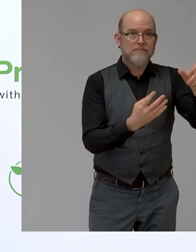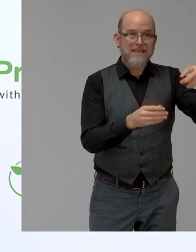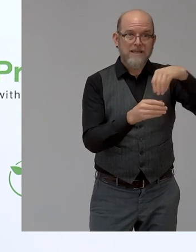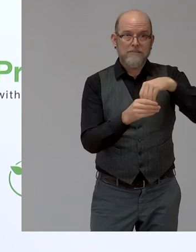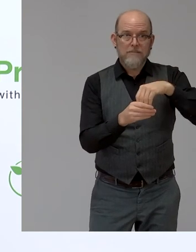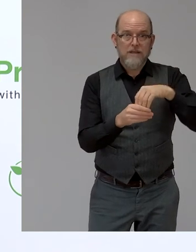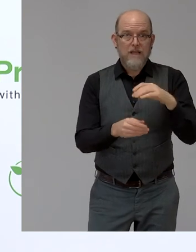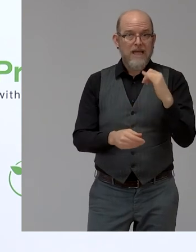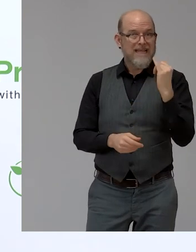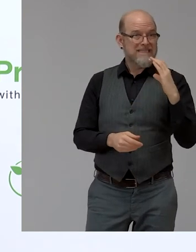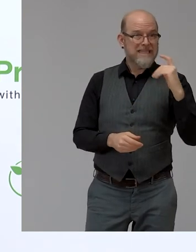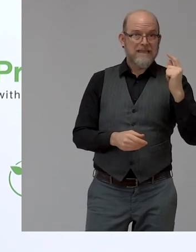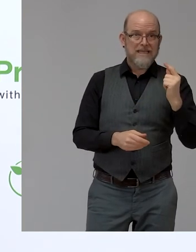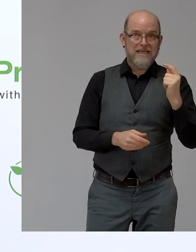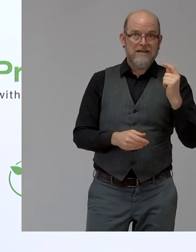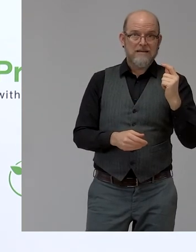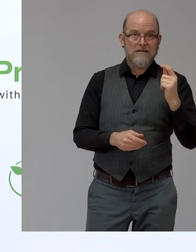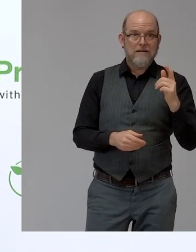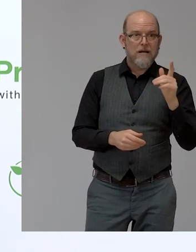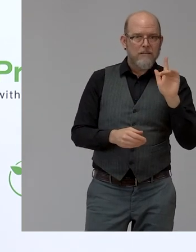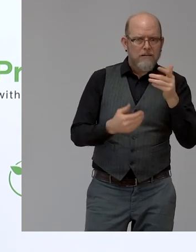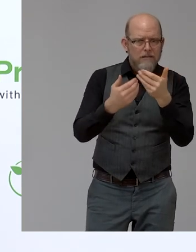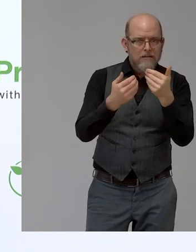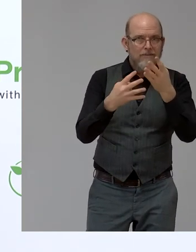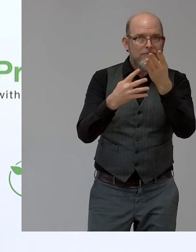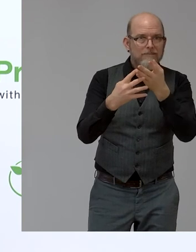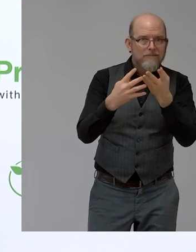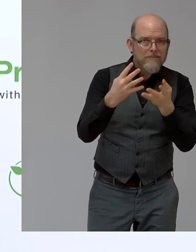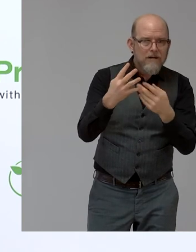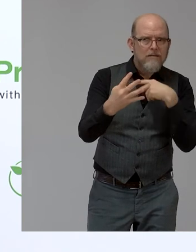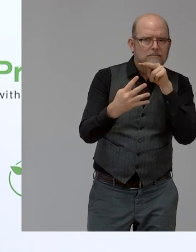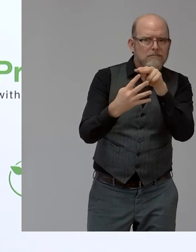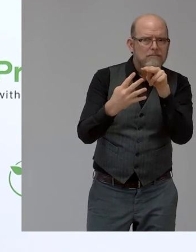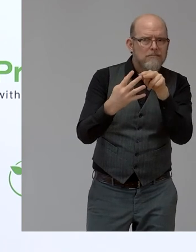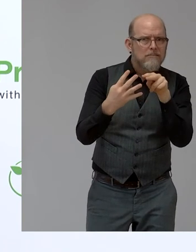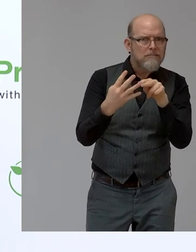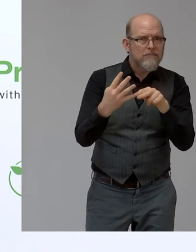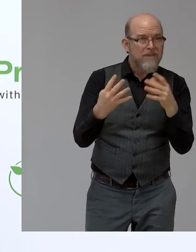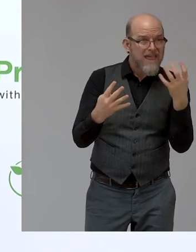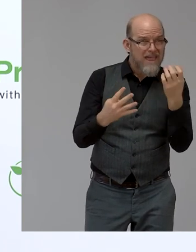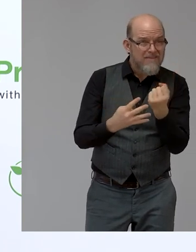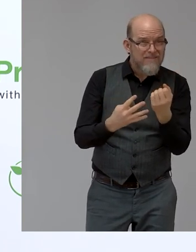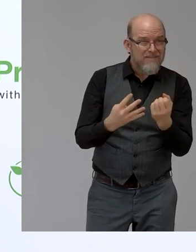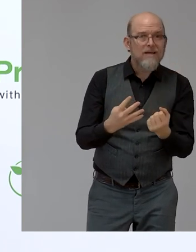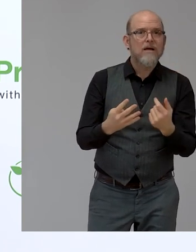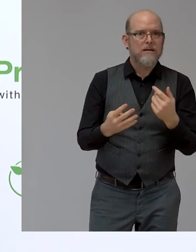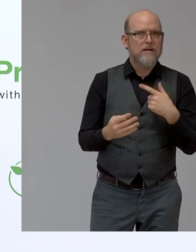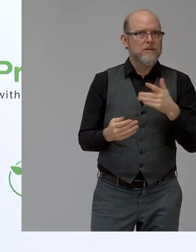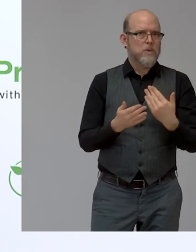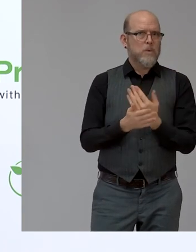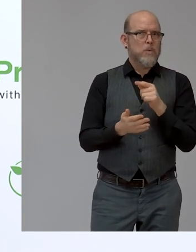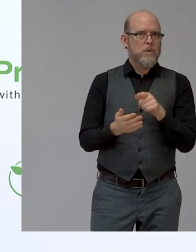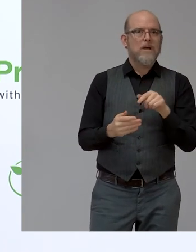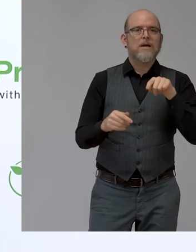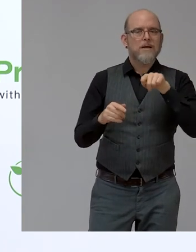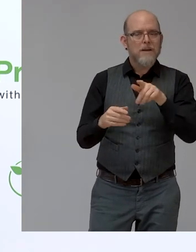the segmentation, if you wish. After we had determined which is on topic, which qualifies, which nominations are